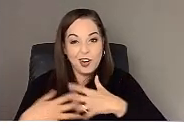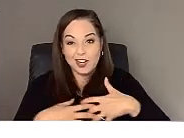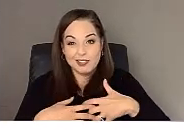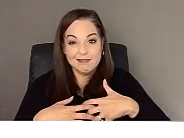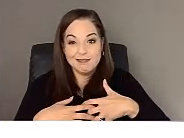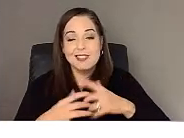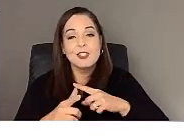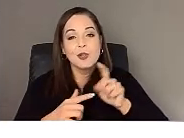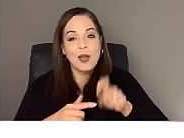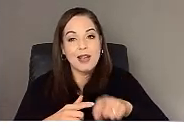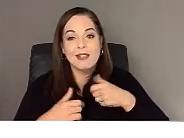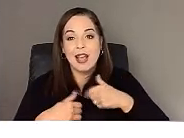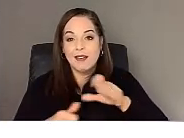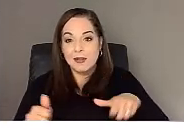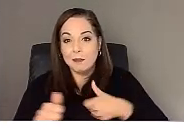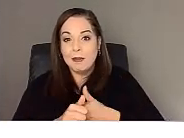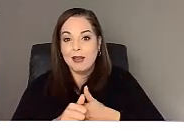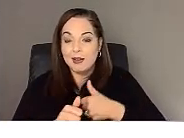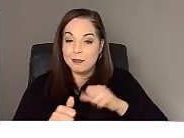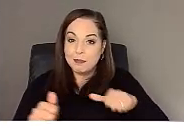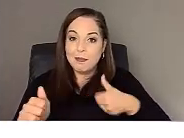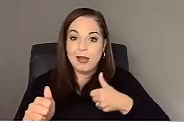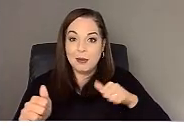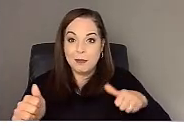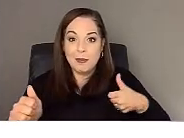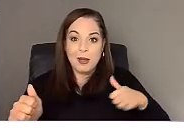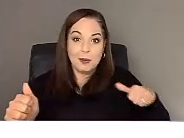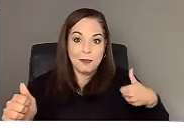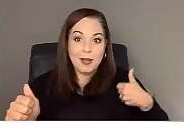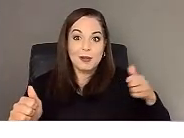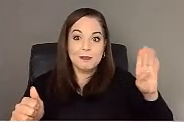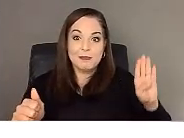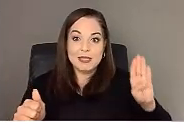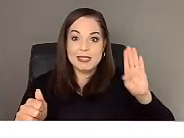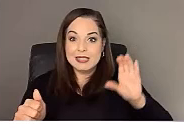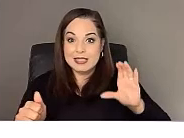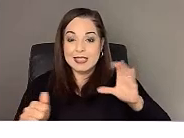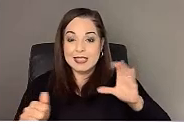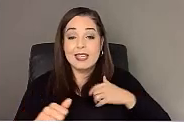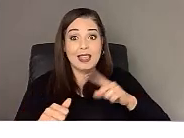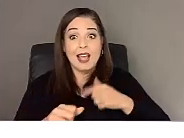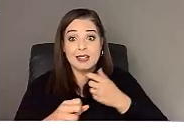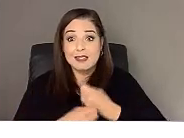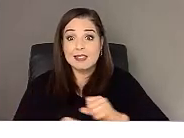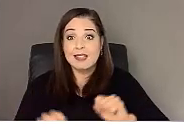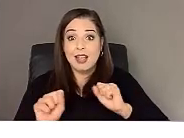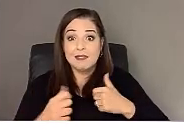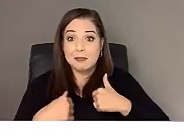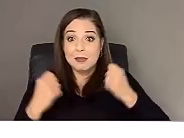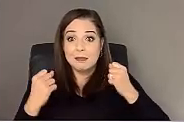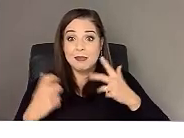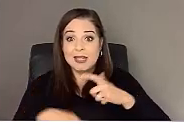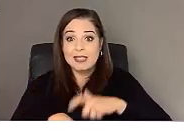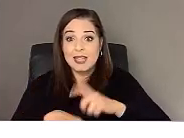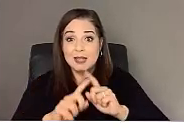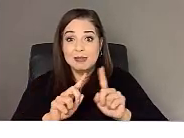you need to have a plan B and C. And that has, that has saved me so many times.